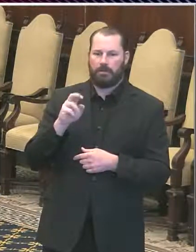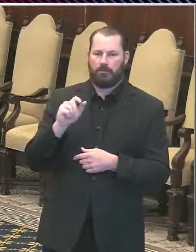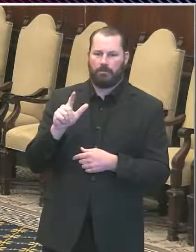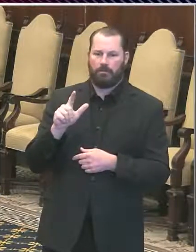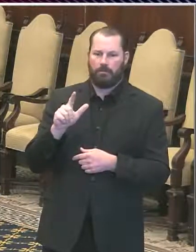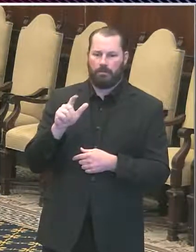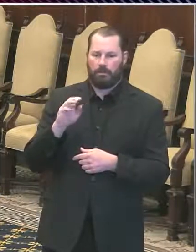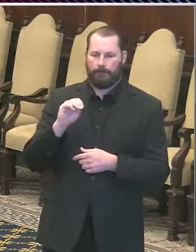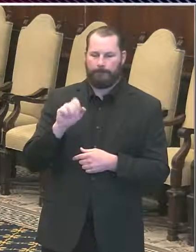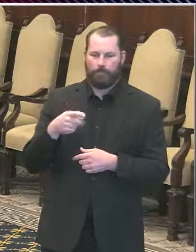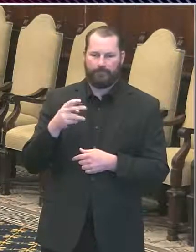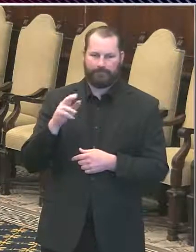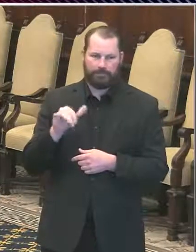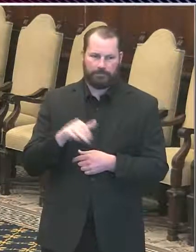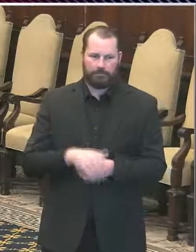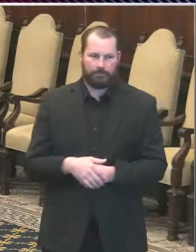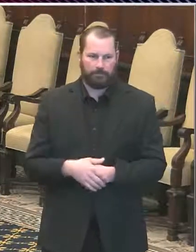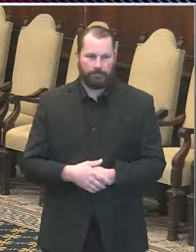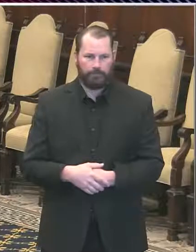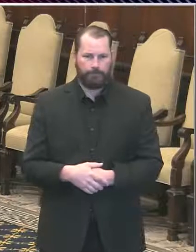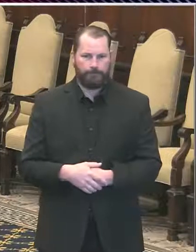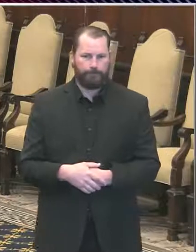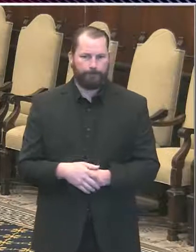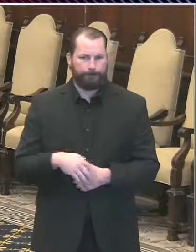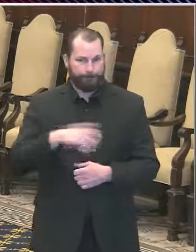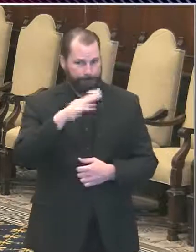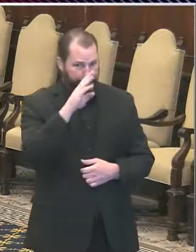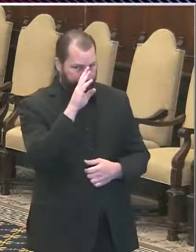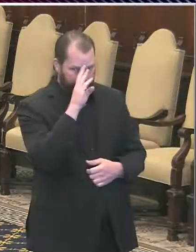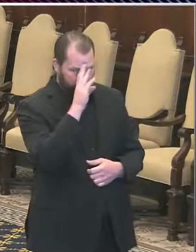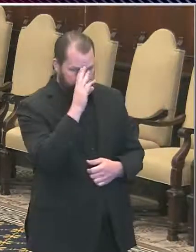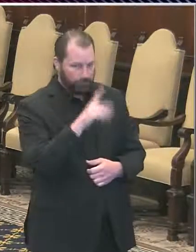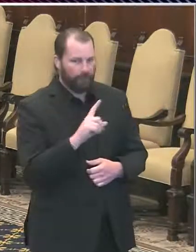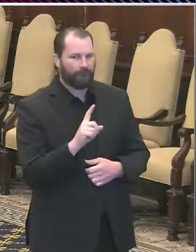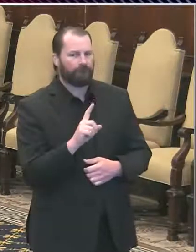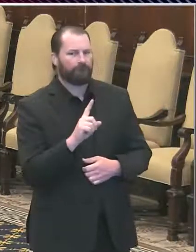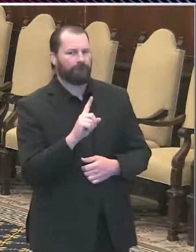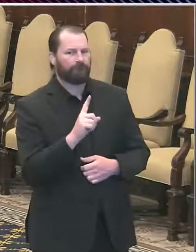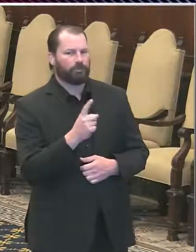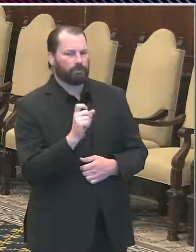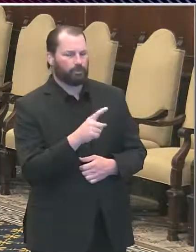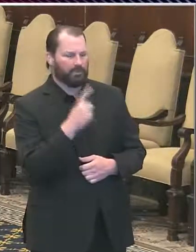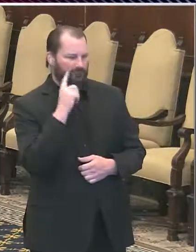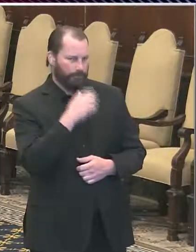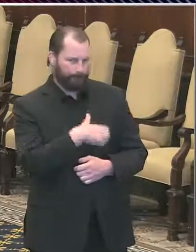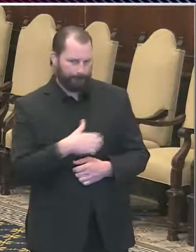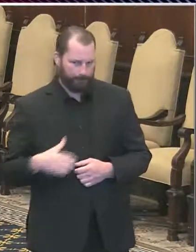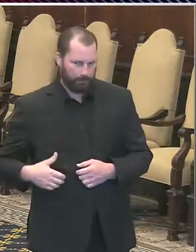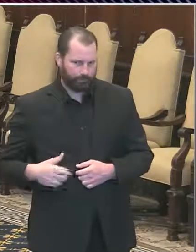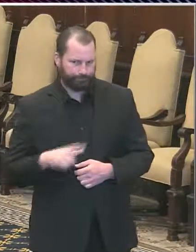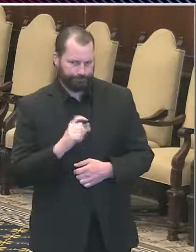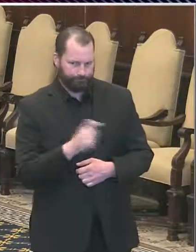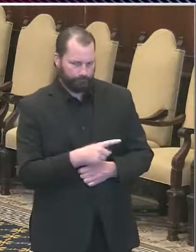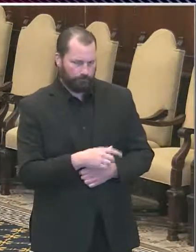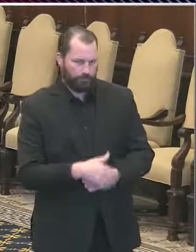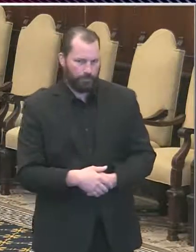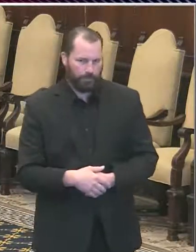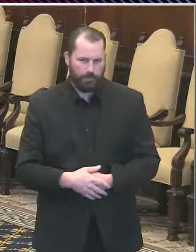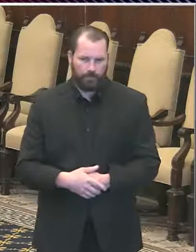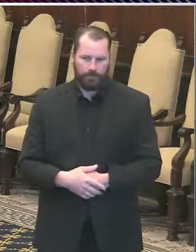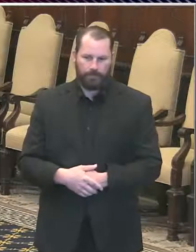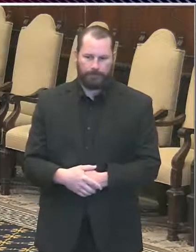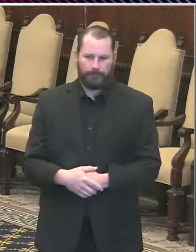Daryl. Hello. This question is for Mayor Kinney. I was wondering with,